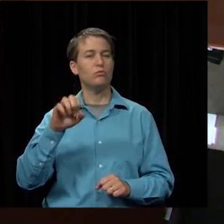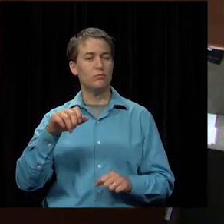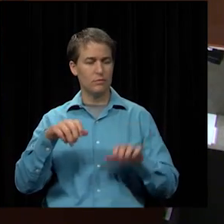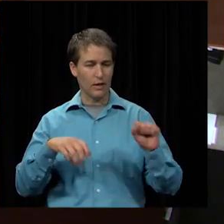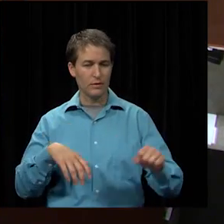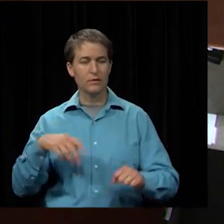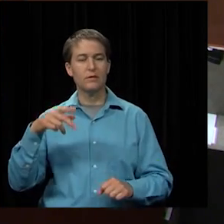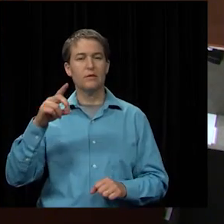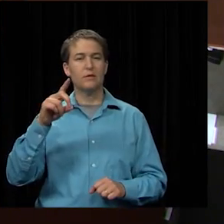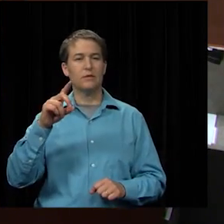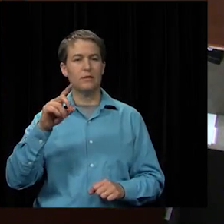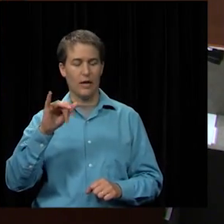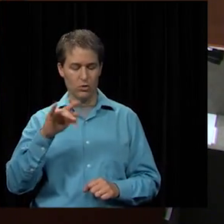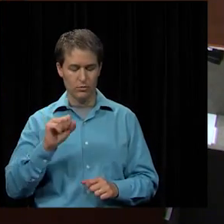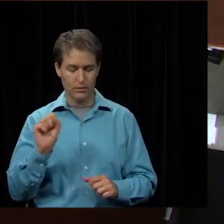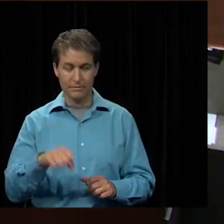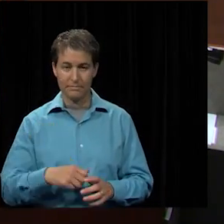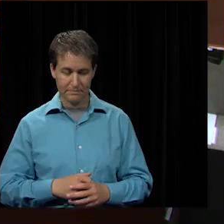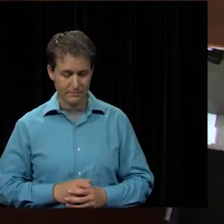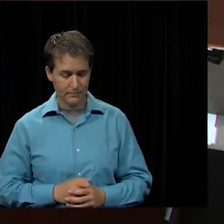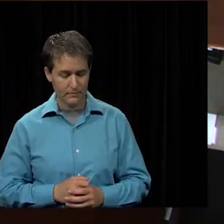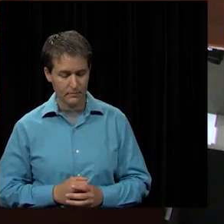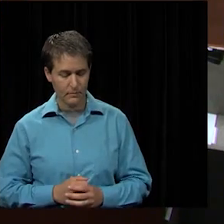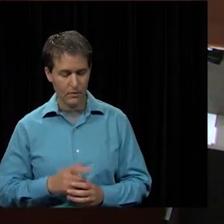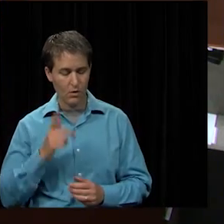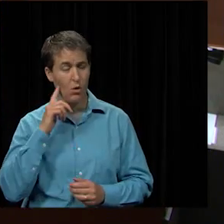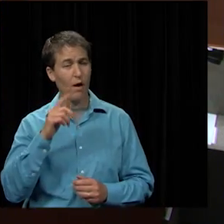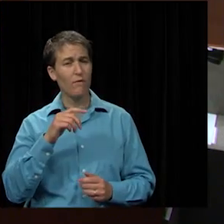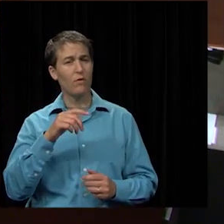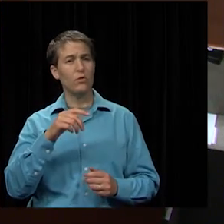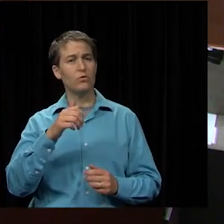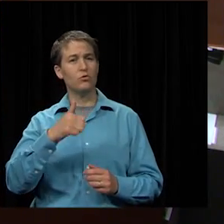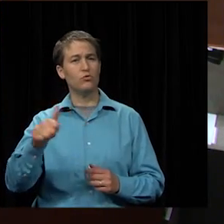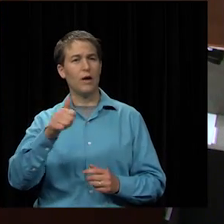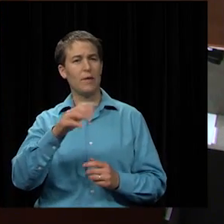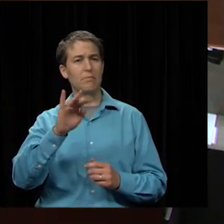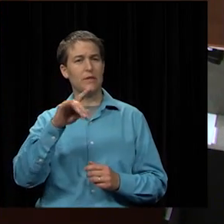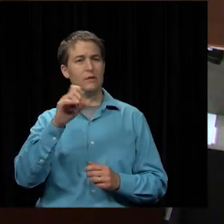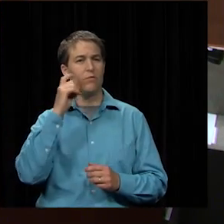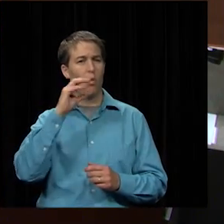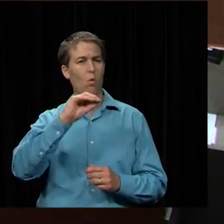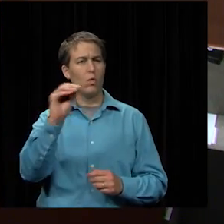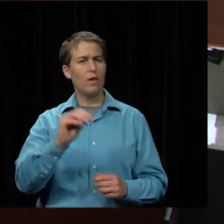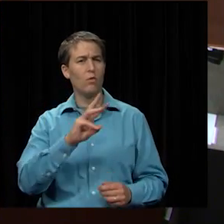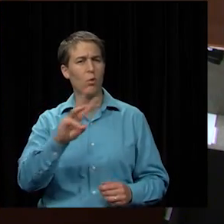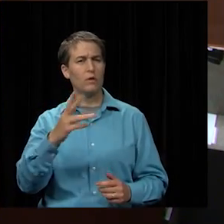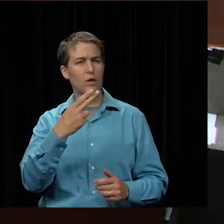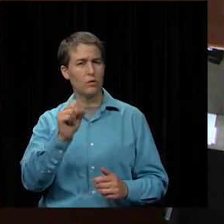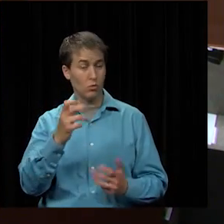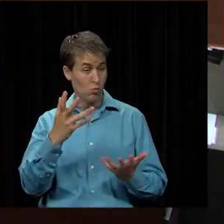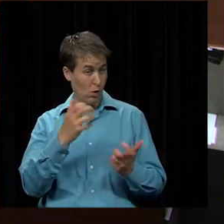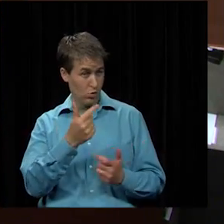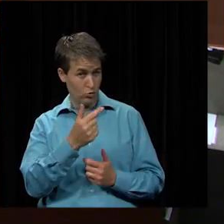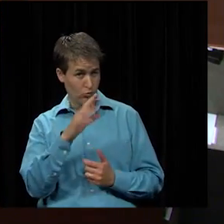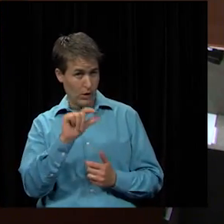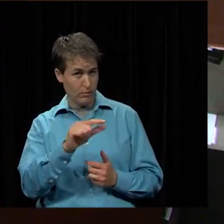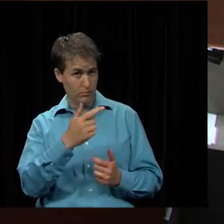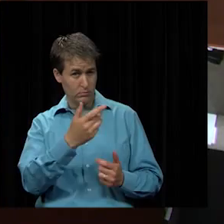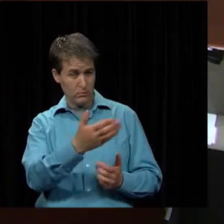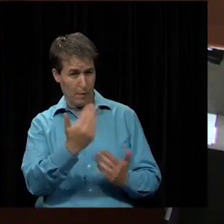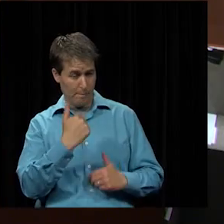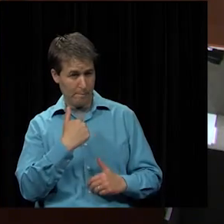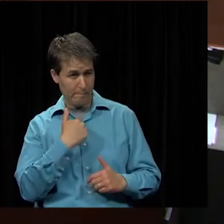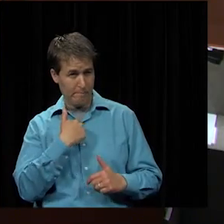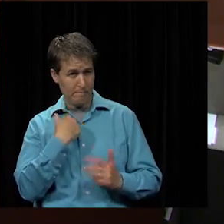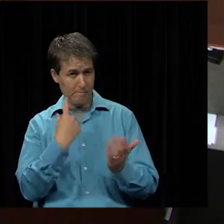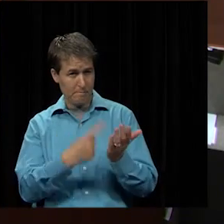right we have 6.06 trade bids for olathe west high school um do we want to have greg come up and share a